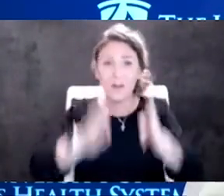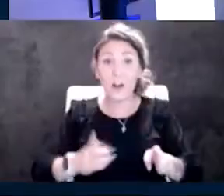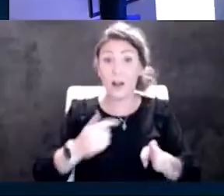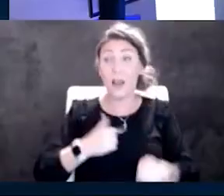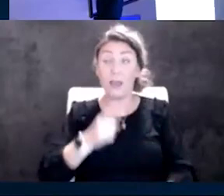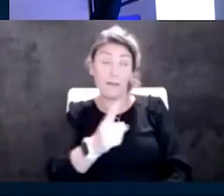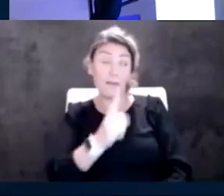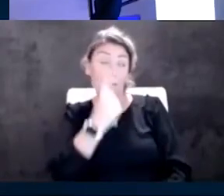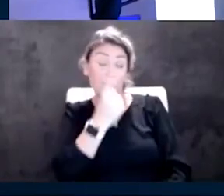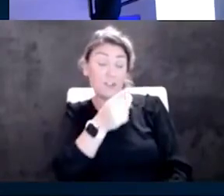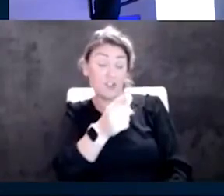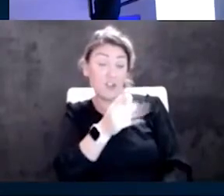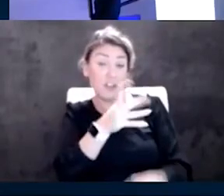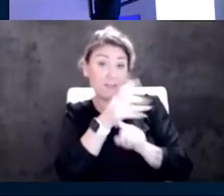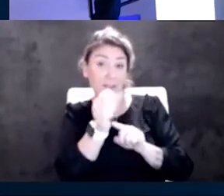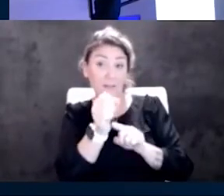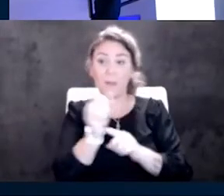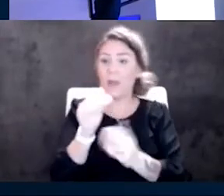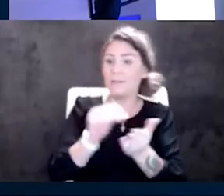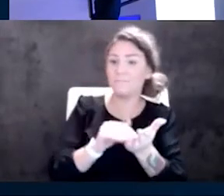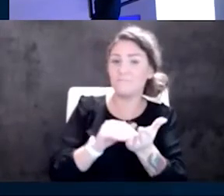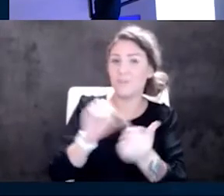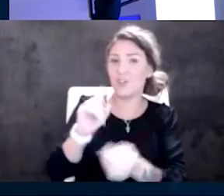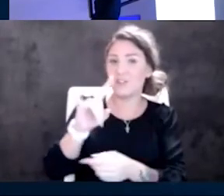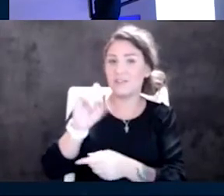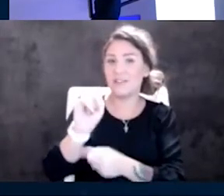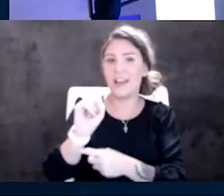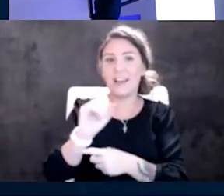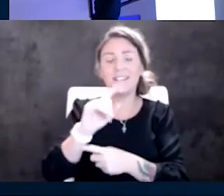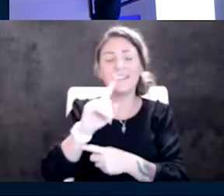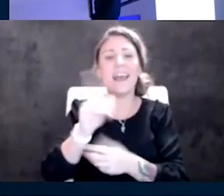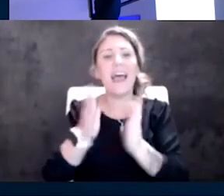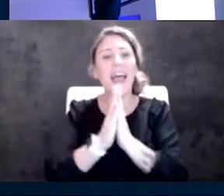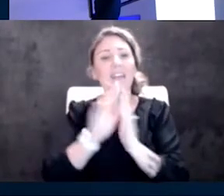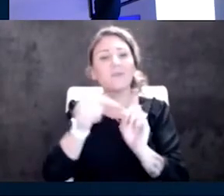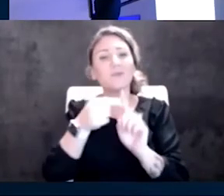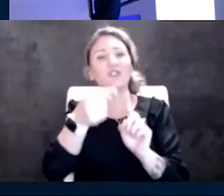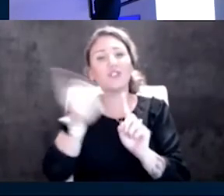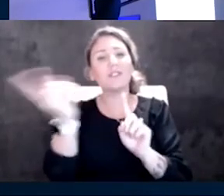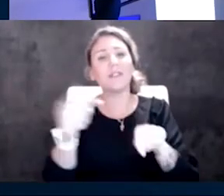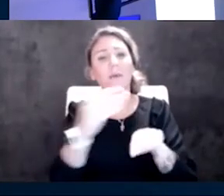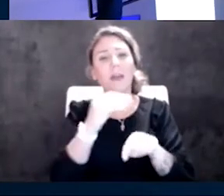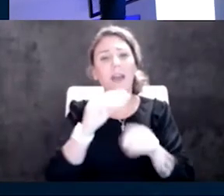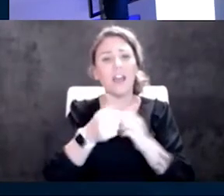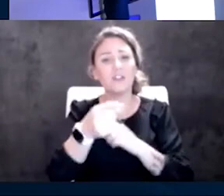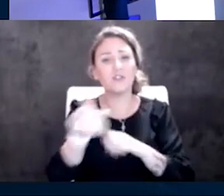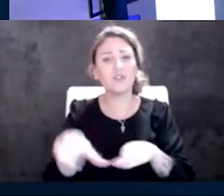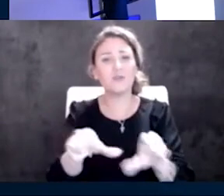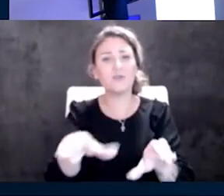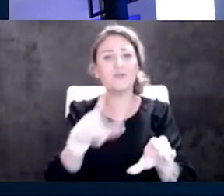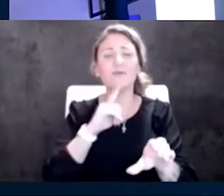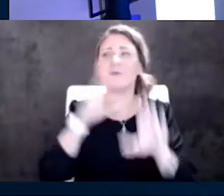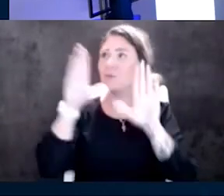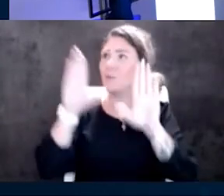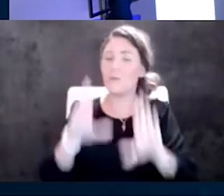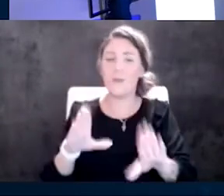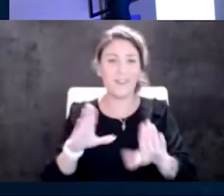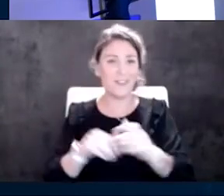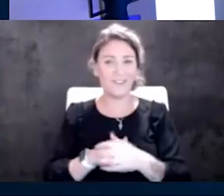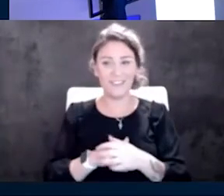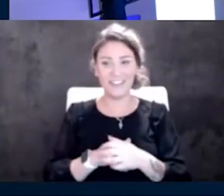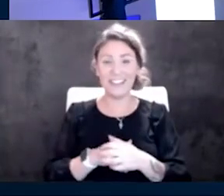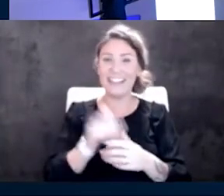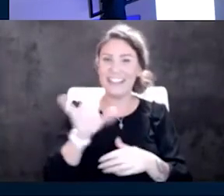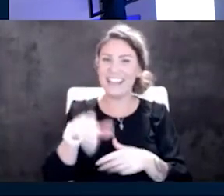Yeah. Dr. Seitz, people ask when she's coming on and how she's doing. So I think that needs to happen. She's We'll get that